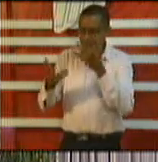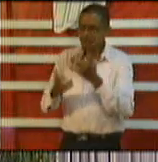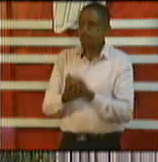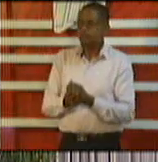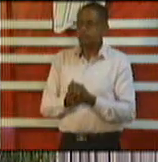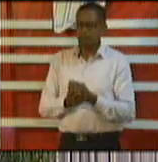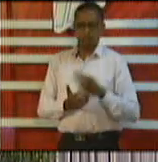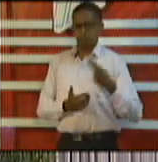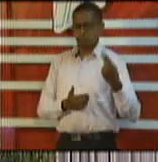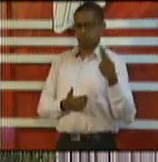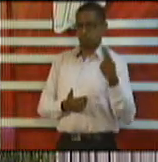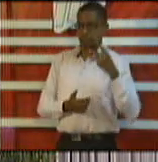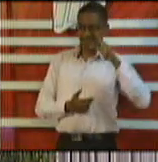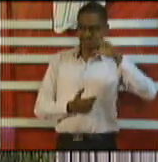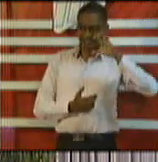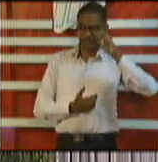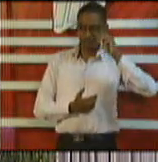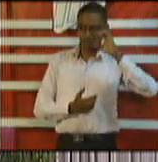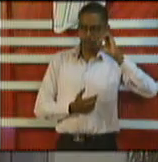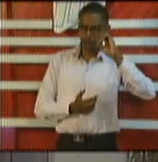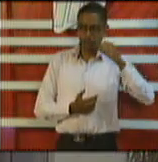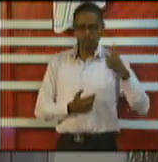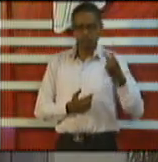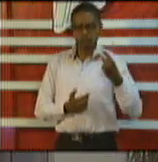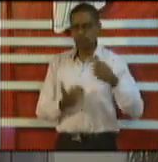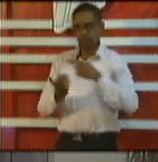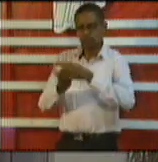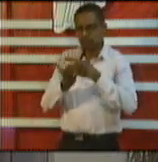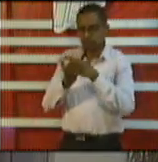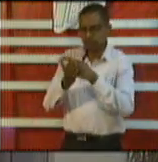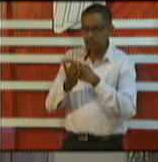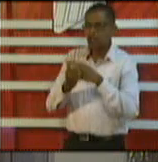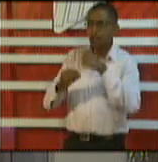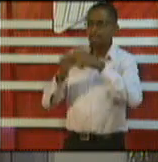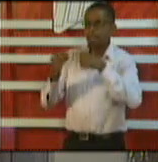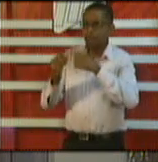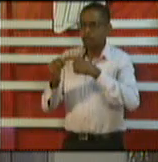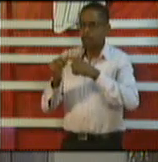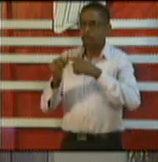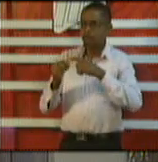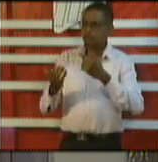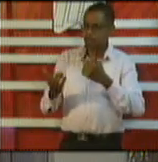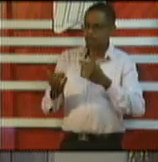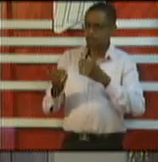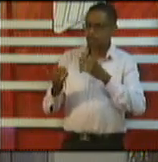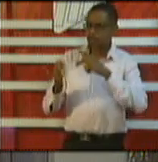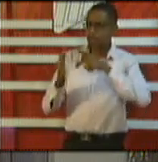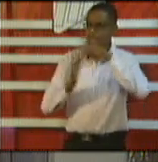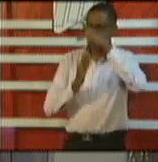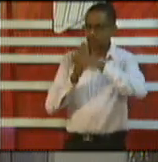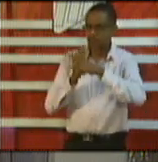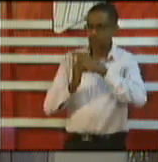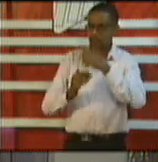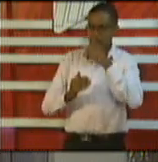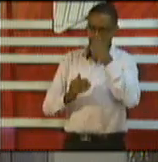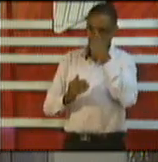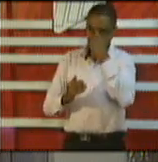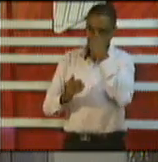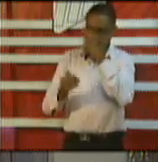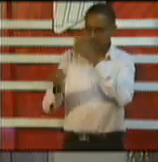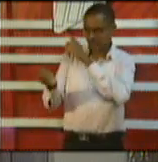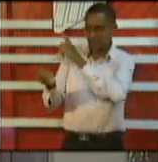the COVID clinical trial program for vaccines so I'll let the CMO go first and then I will come